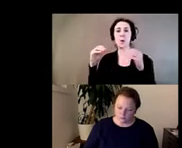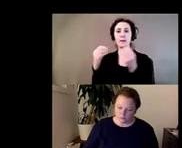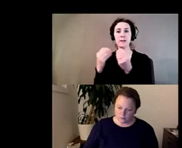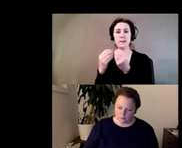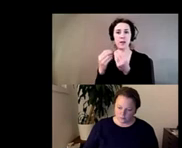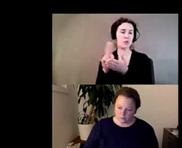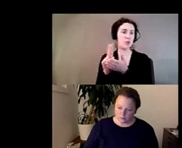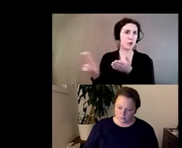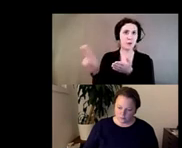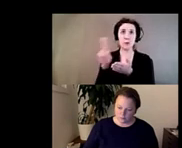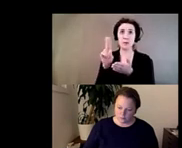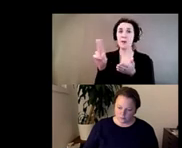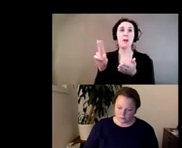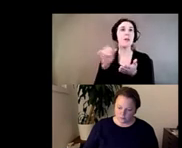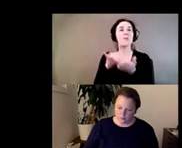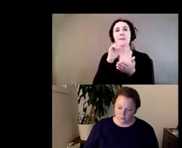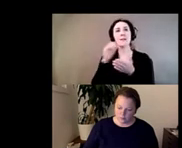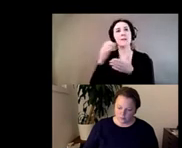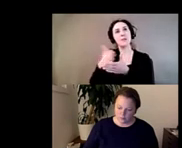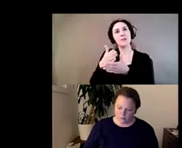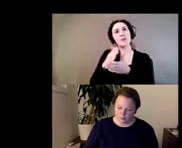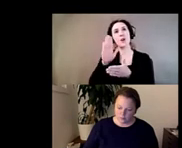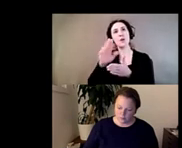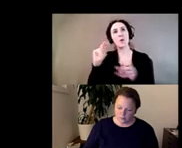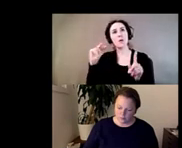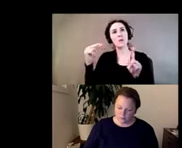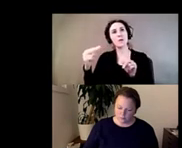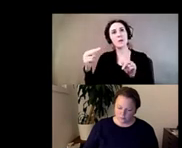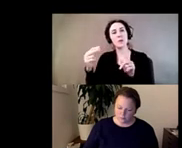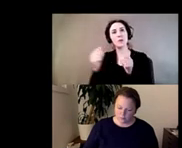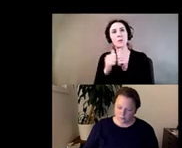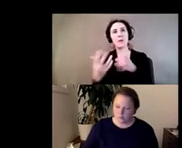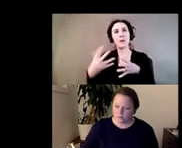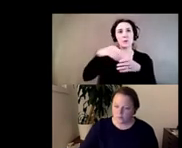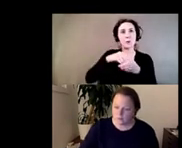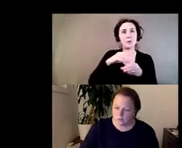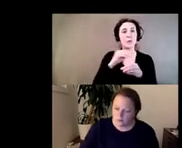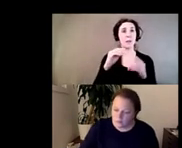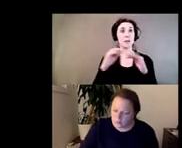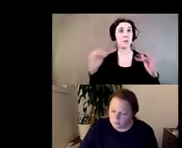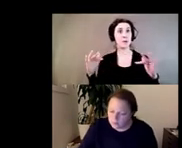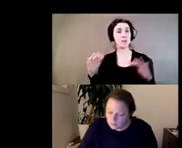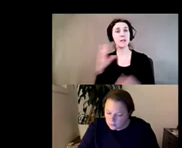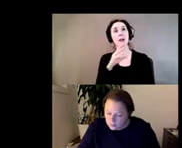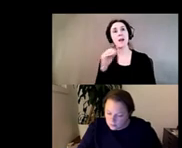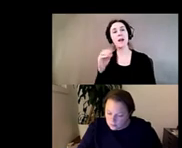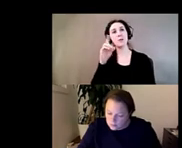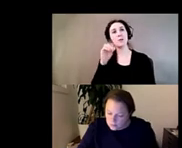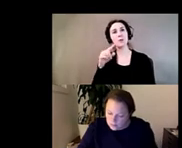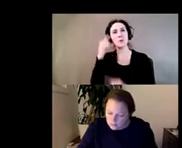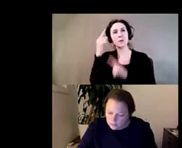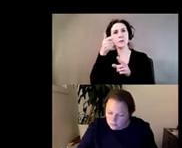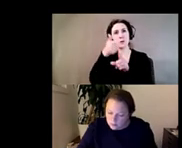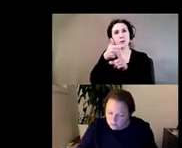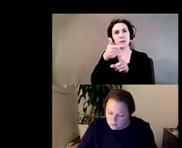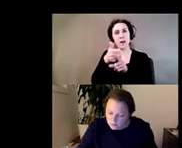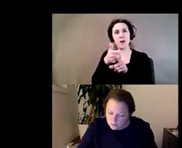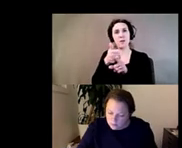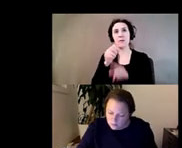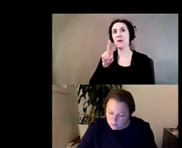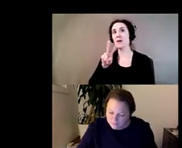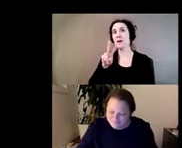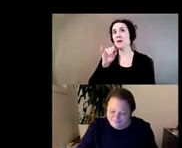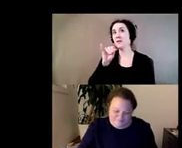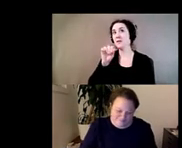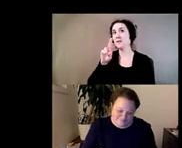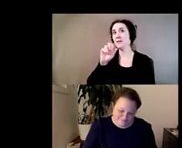university that doesn't share your views towards inclusion and diversity and do you consider yourself viral in a